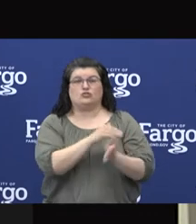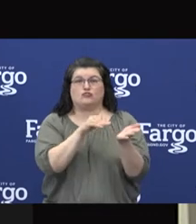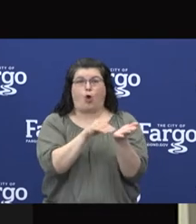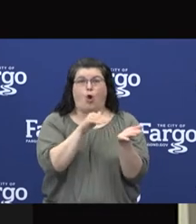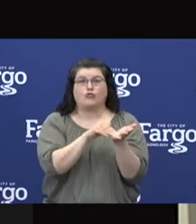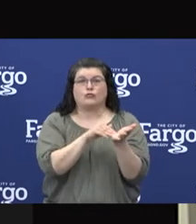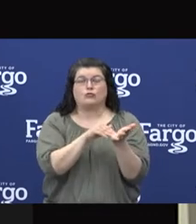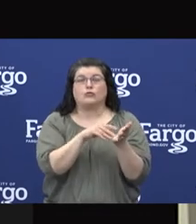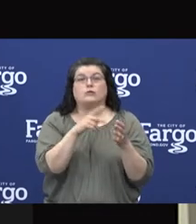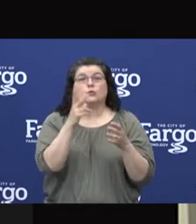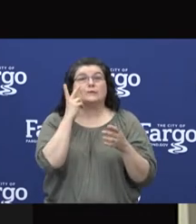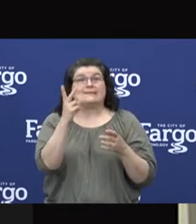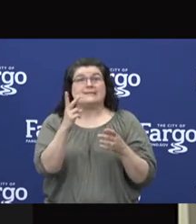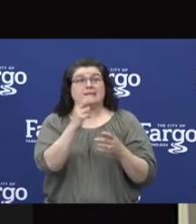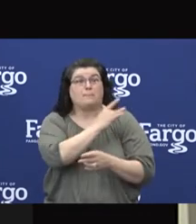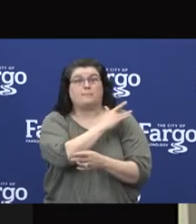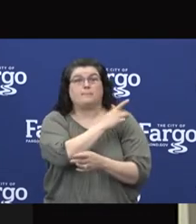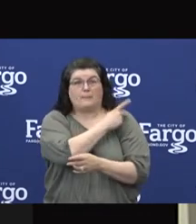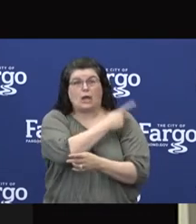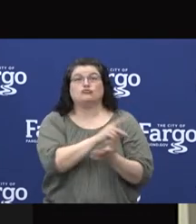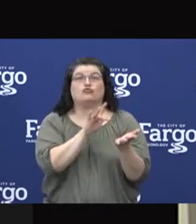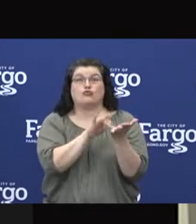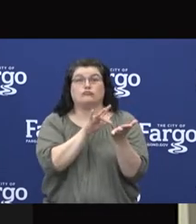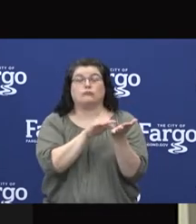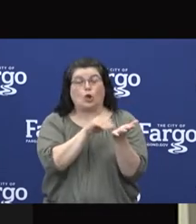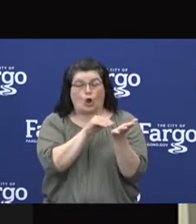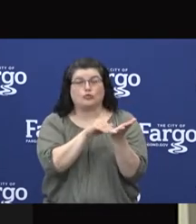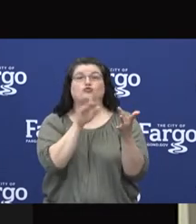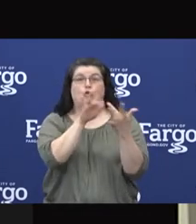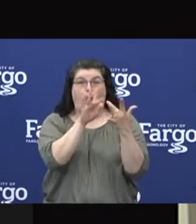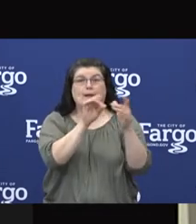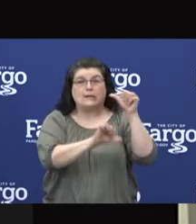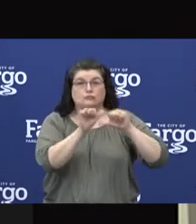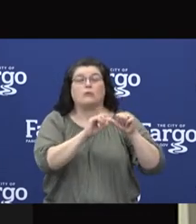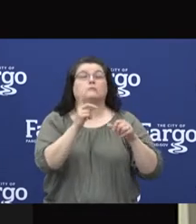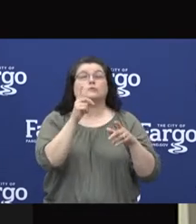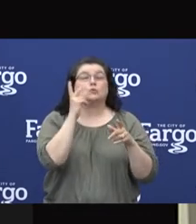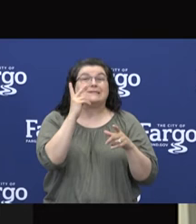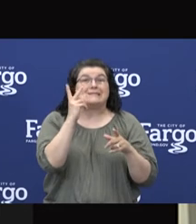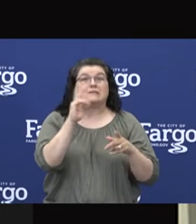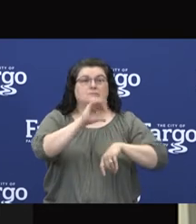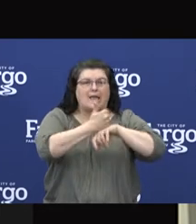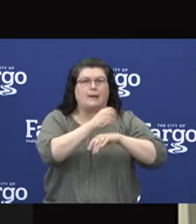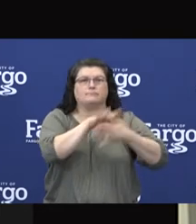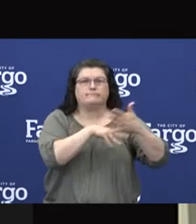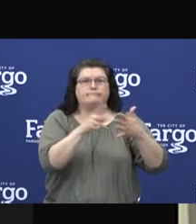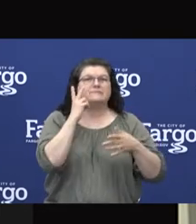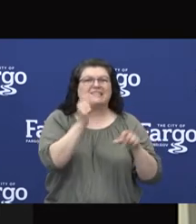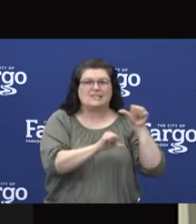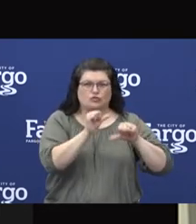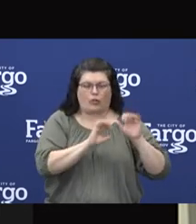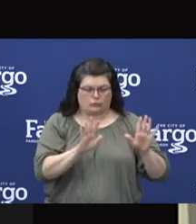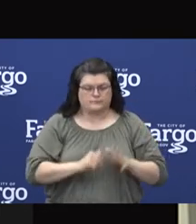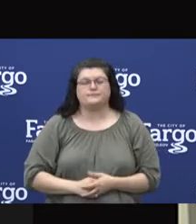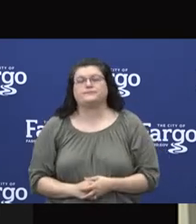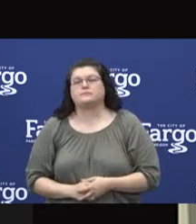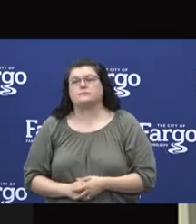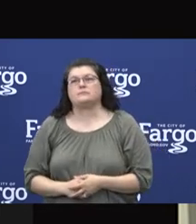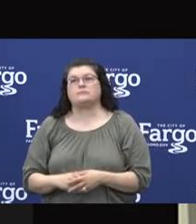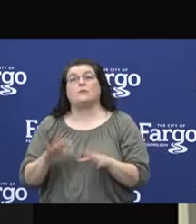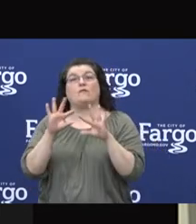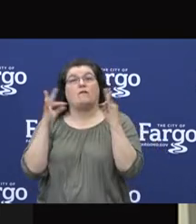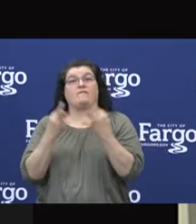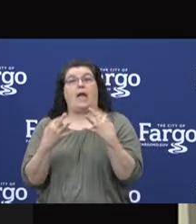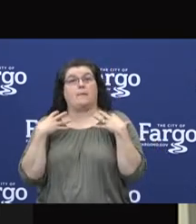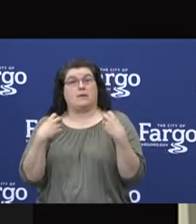All primary care departments are participating, including women's, children's, ur-tile medicine and family medicine, heart and